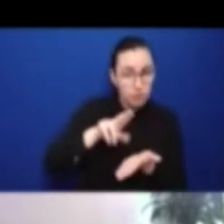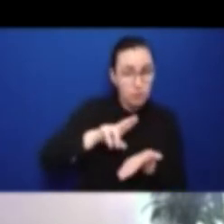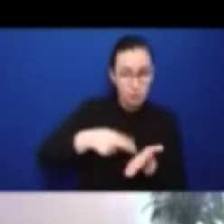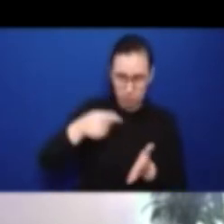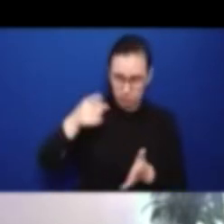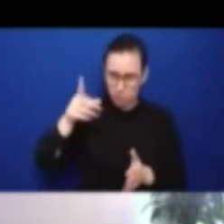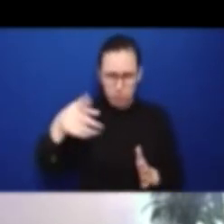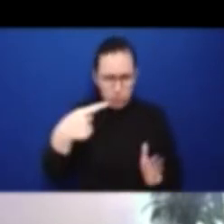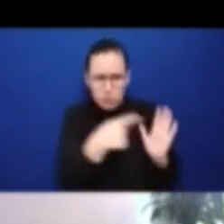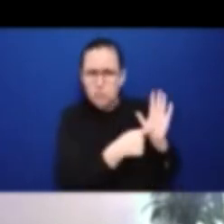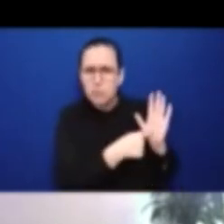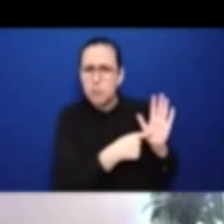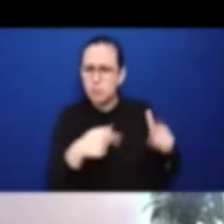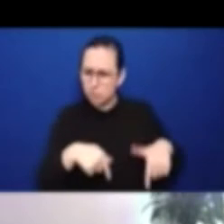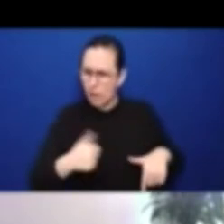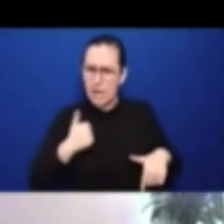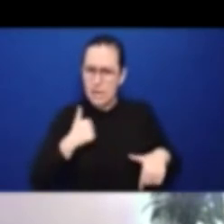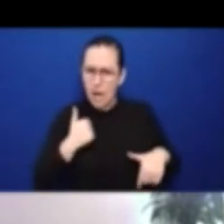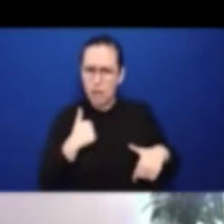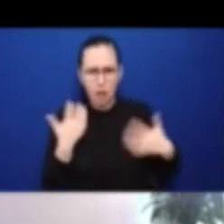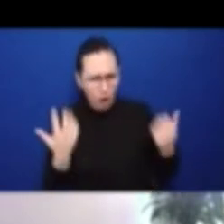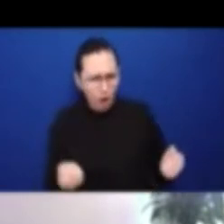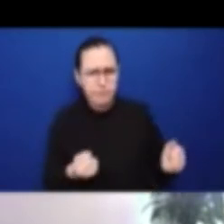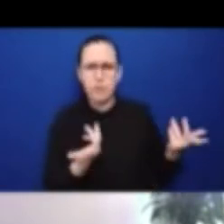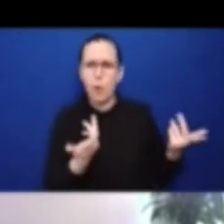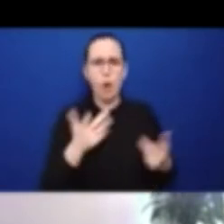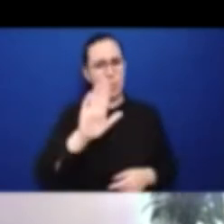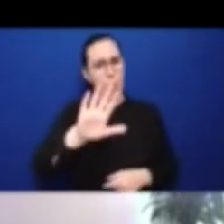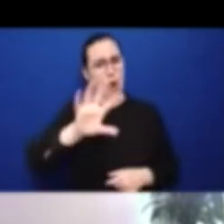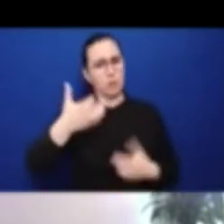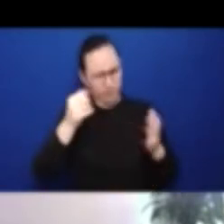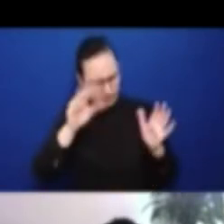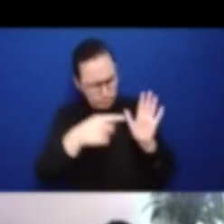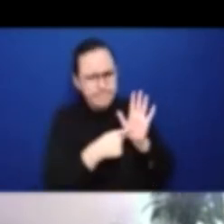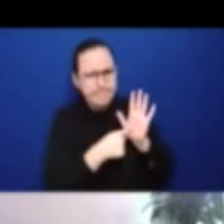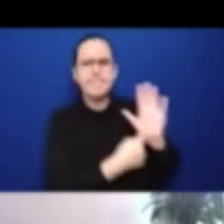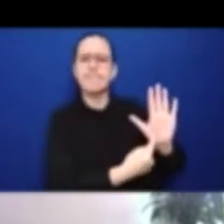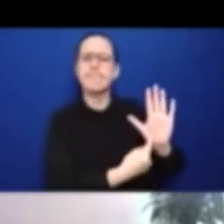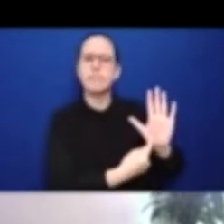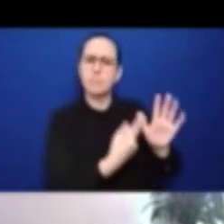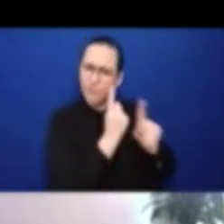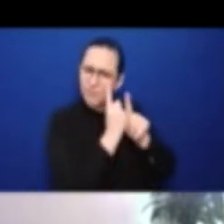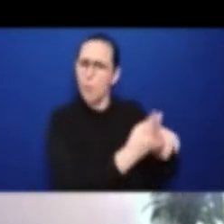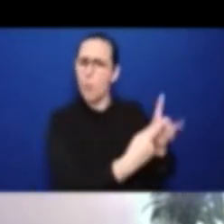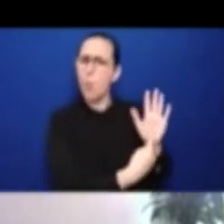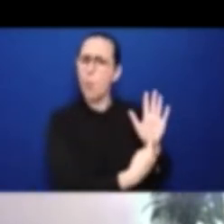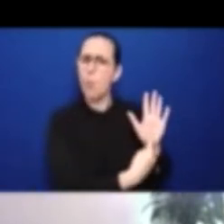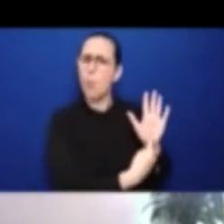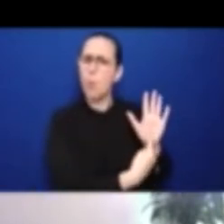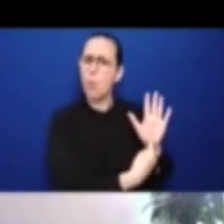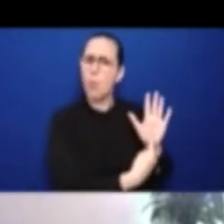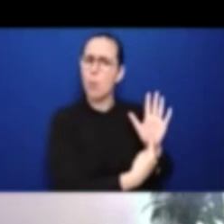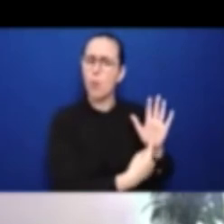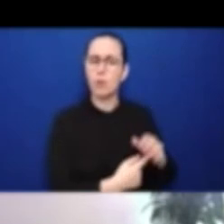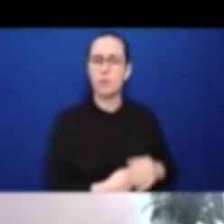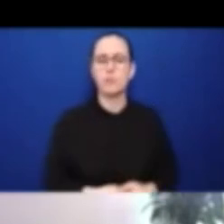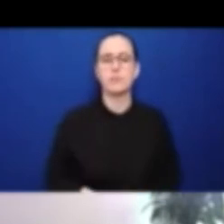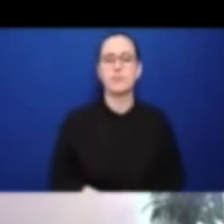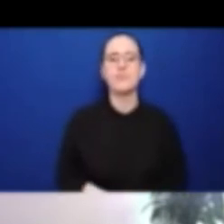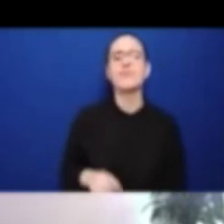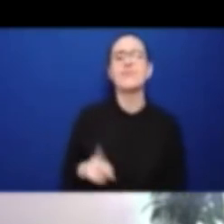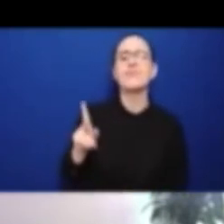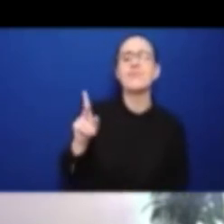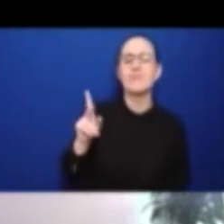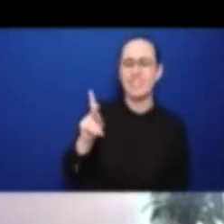where it isn't. This is fantastic. Thank you so much. And this is indeed the perfect